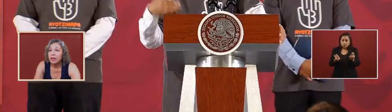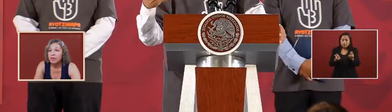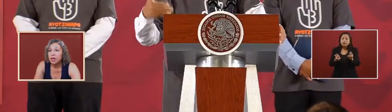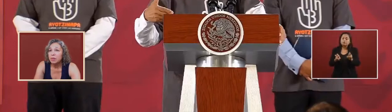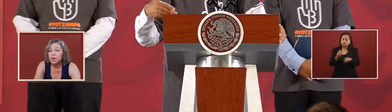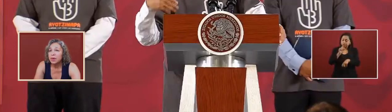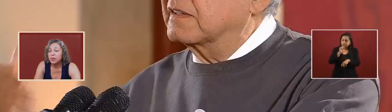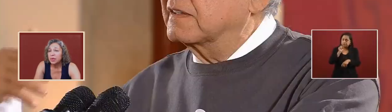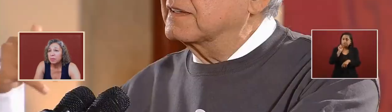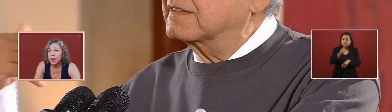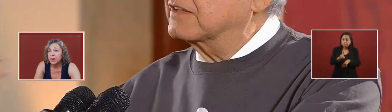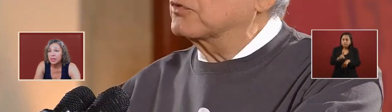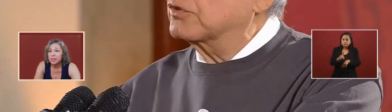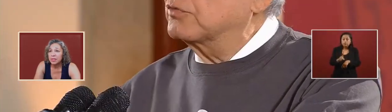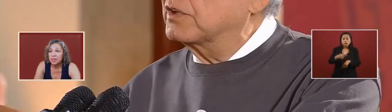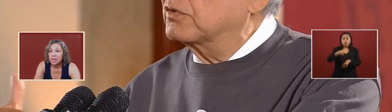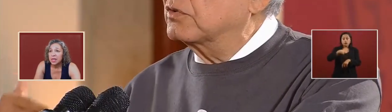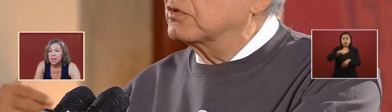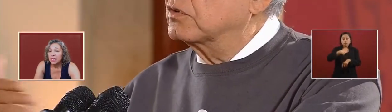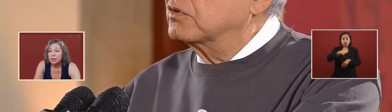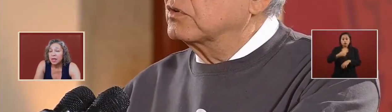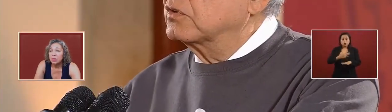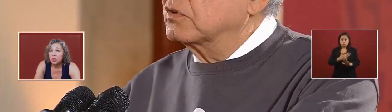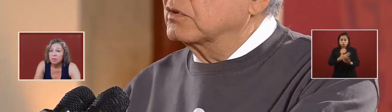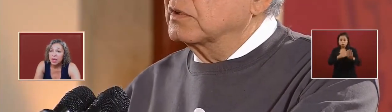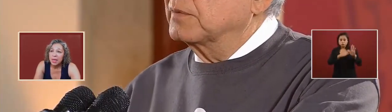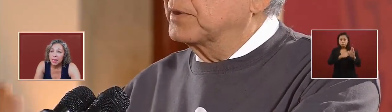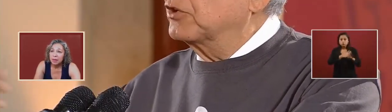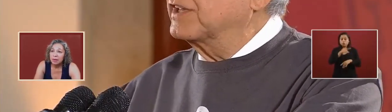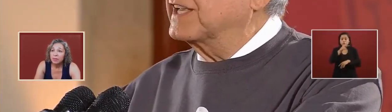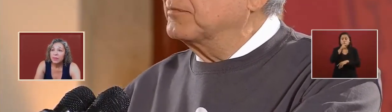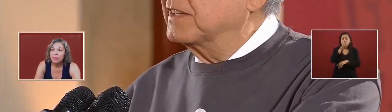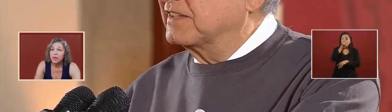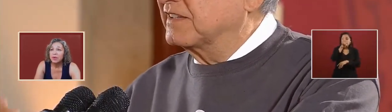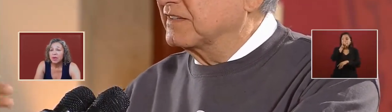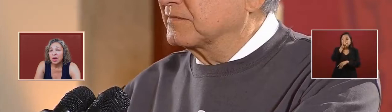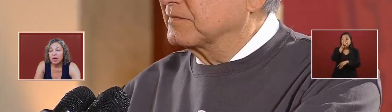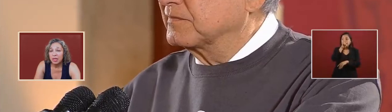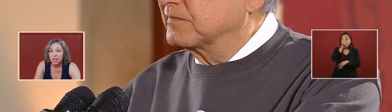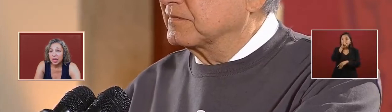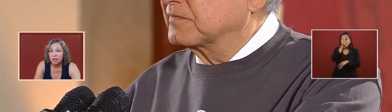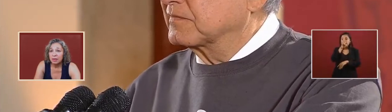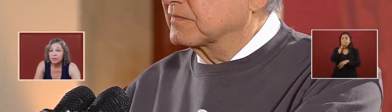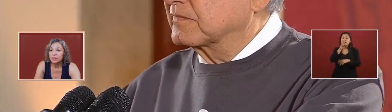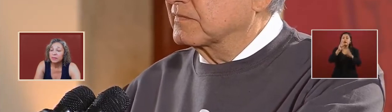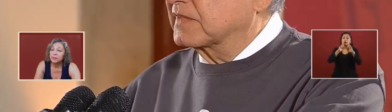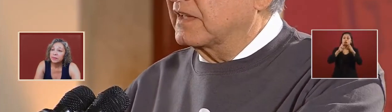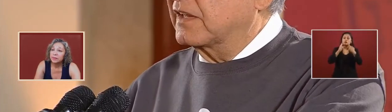and i have the commitment with the parents and we're meeting periodically